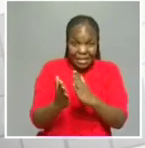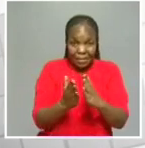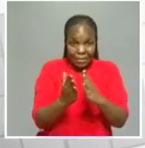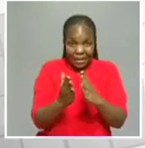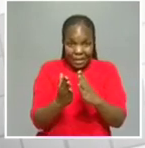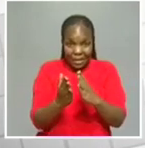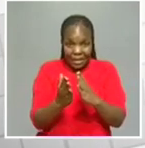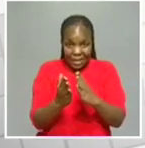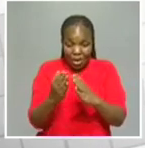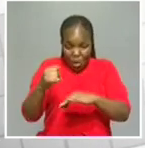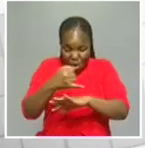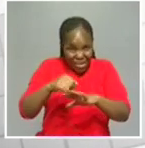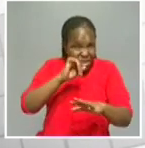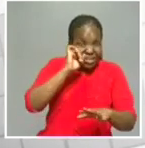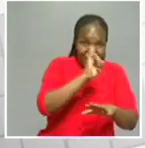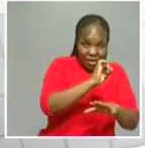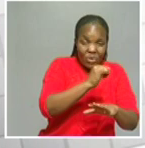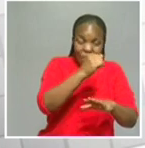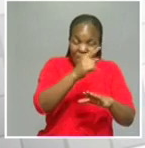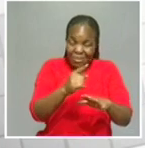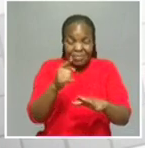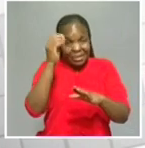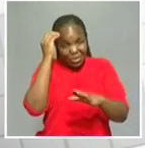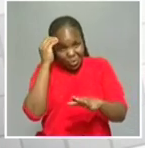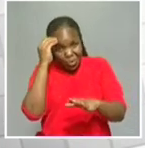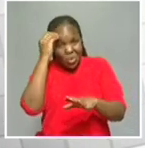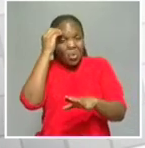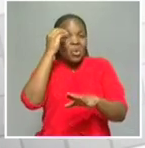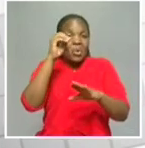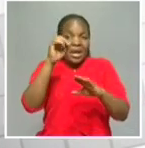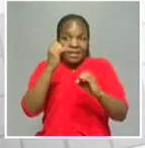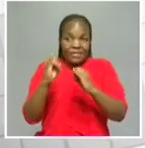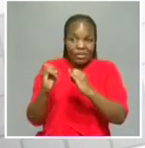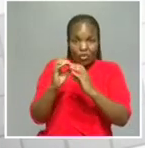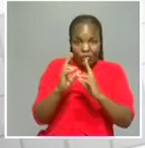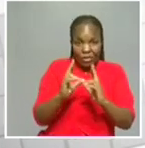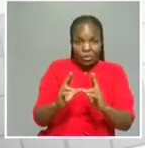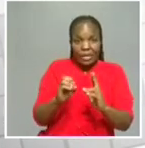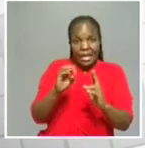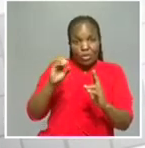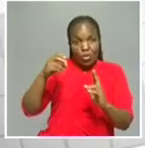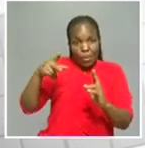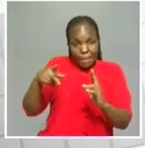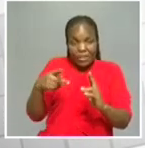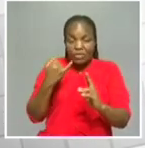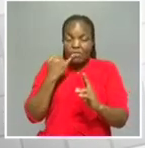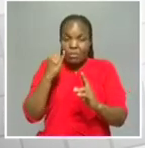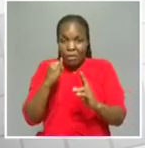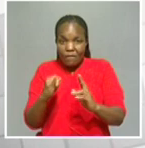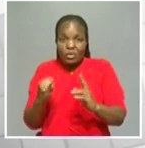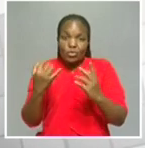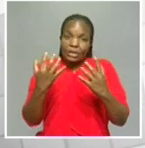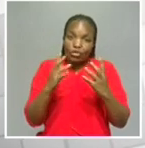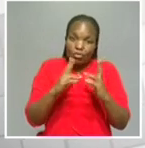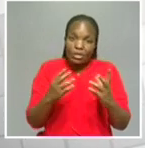owners of those clubs, you have to ensure that whatever is coming in there, they give the SOP that, yes, this is a club. And we only require